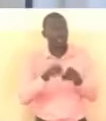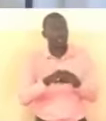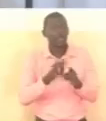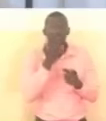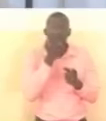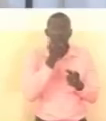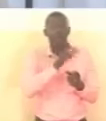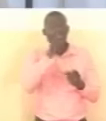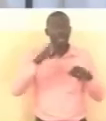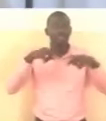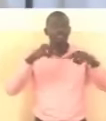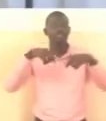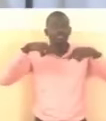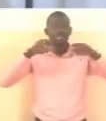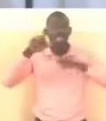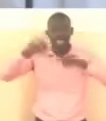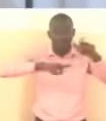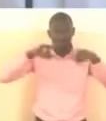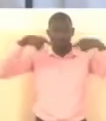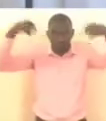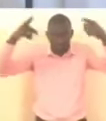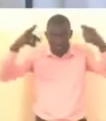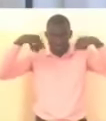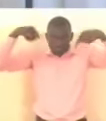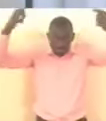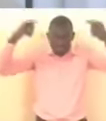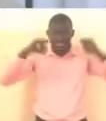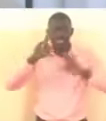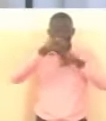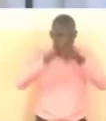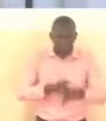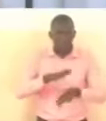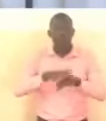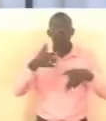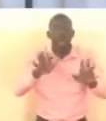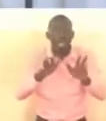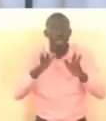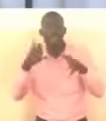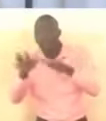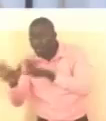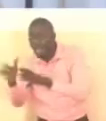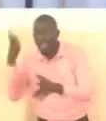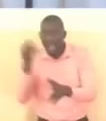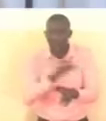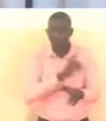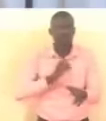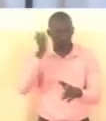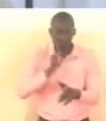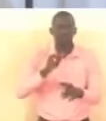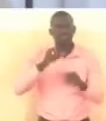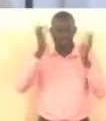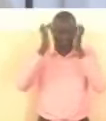on the way we utilize the potential that resides in us and the resources put at our